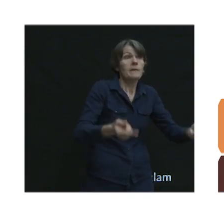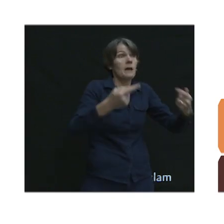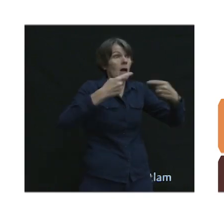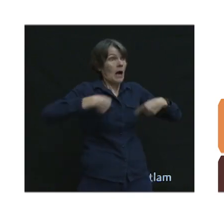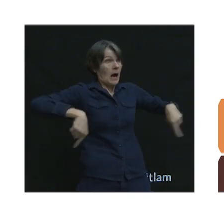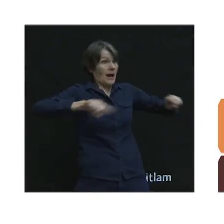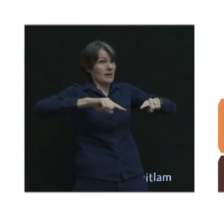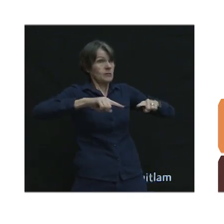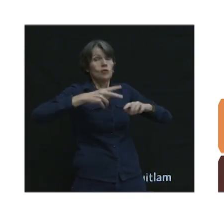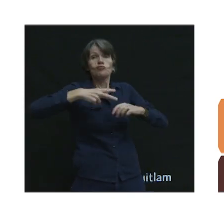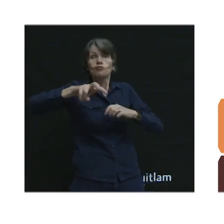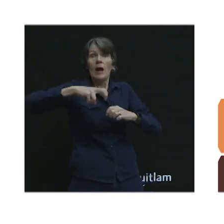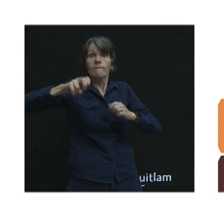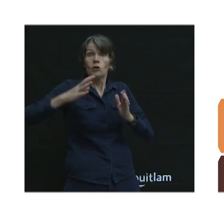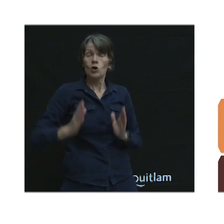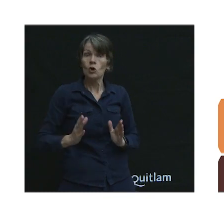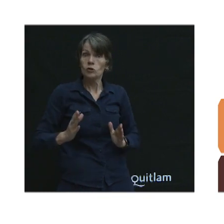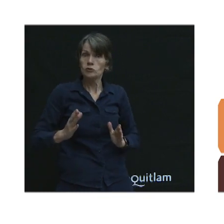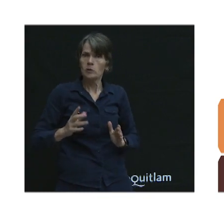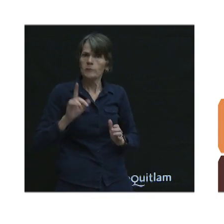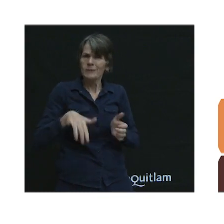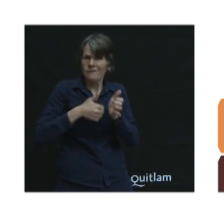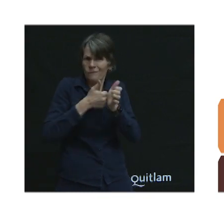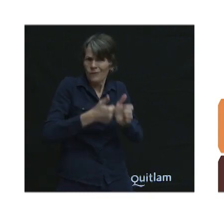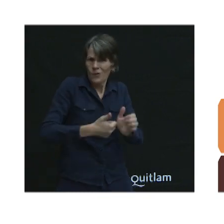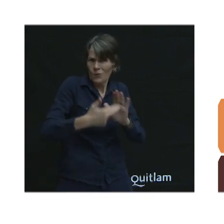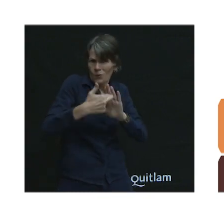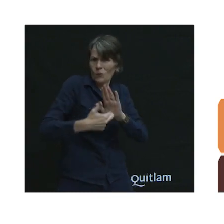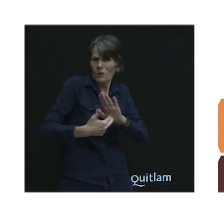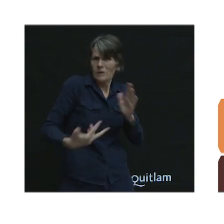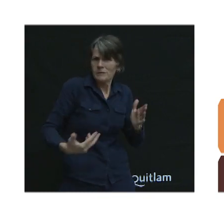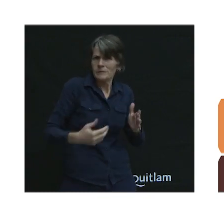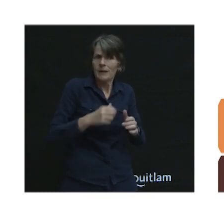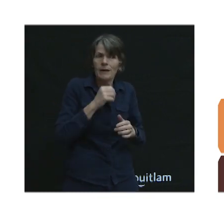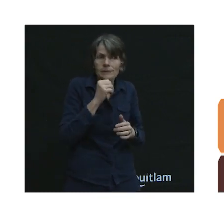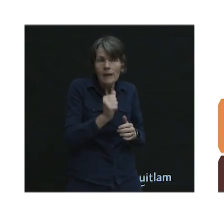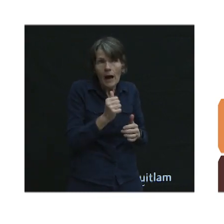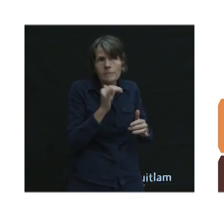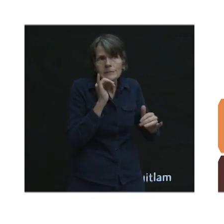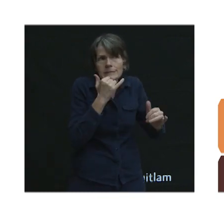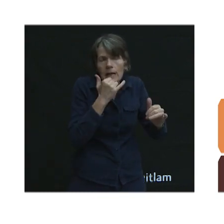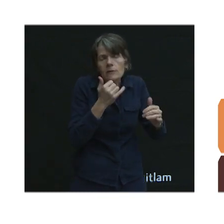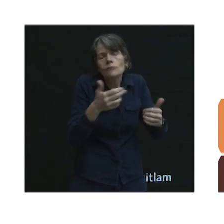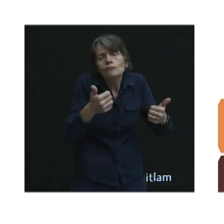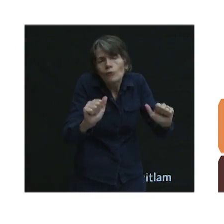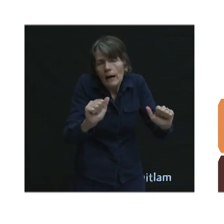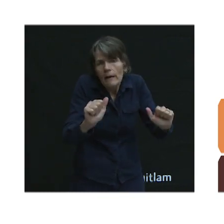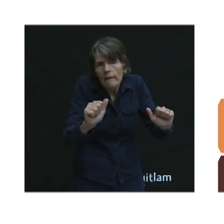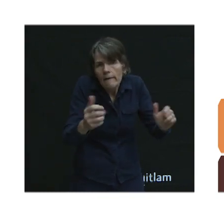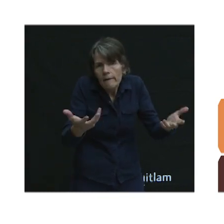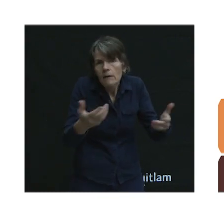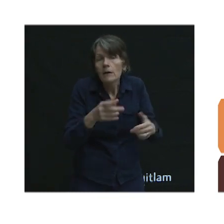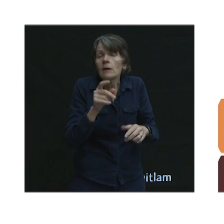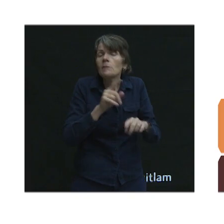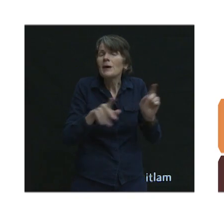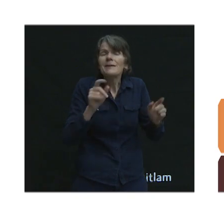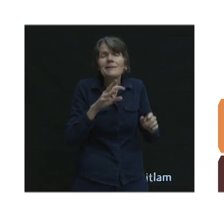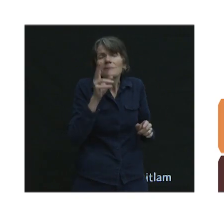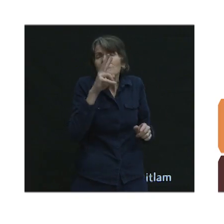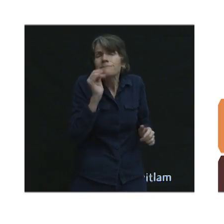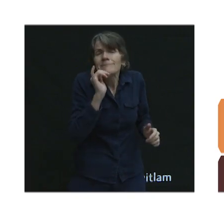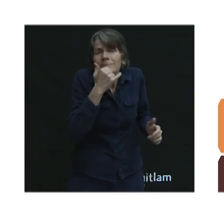travelers, we have a responsibility to try to follow the rules and not make mistakes. But if we do happen to make a mistake,